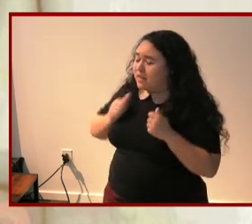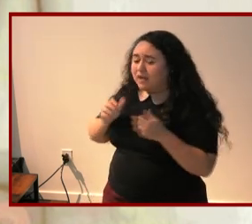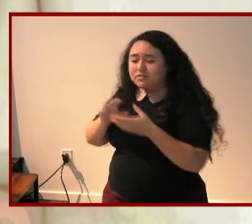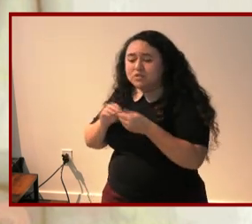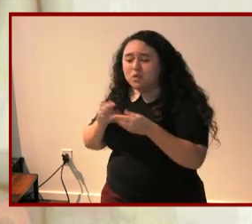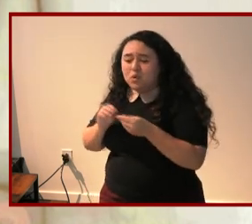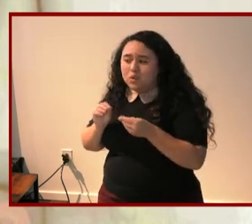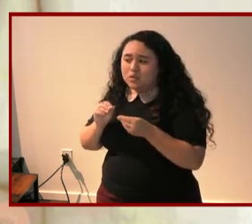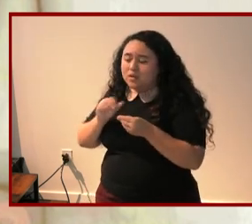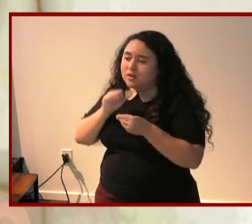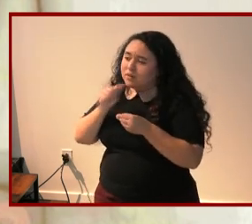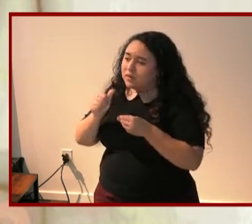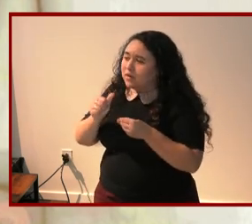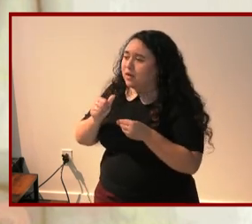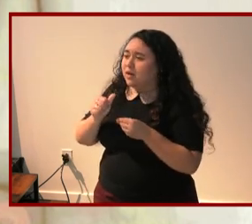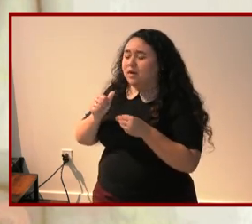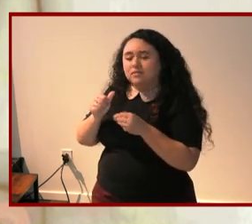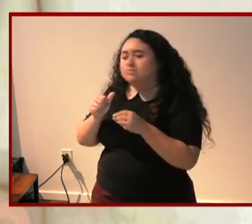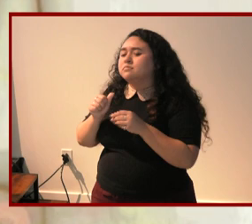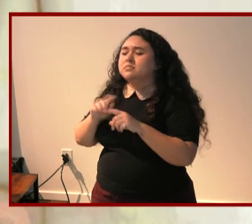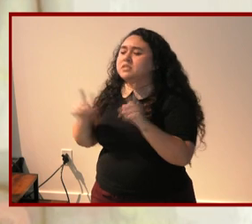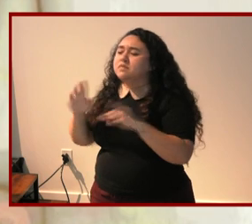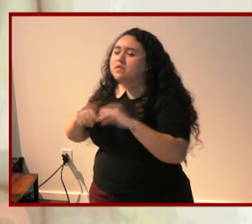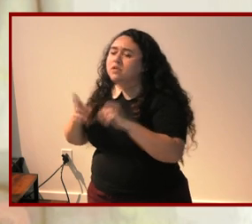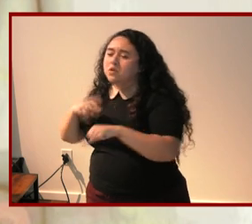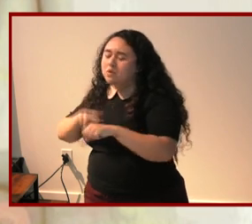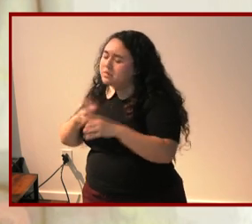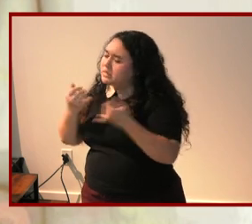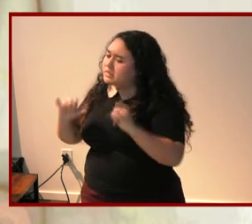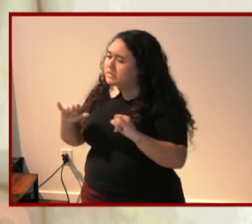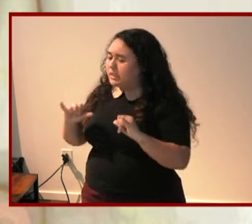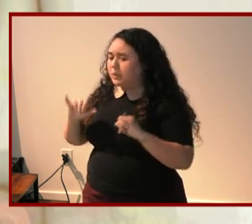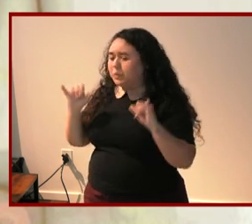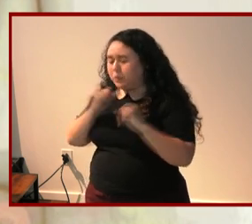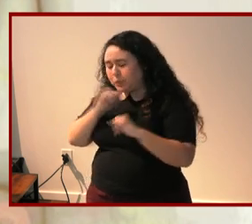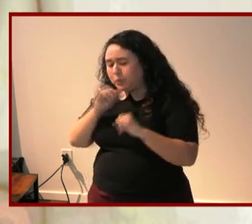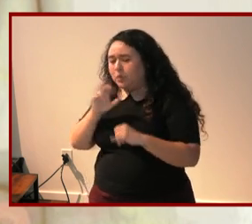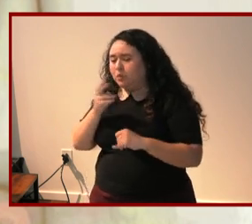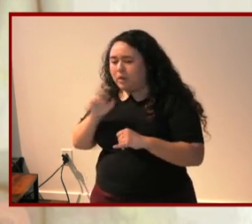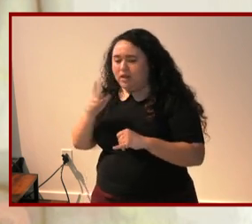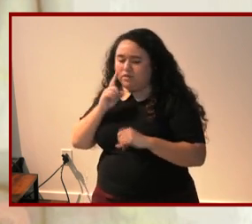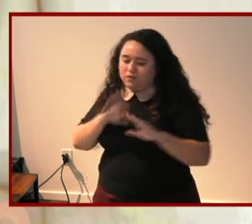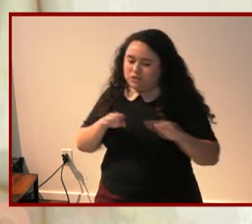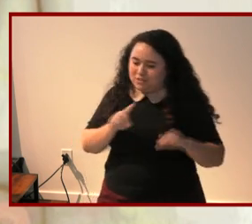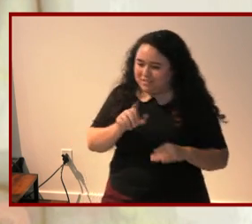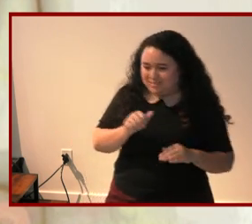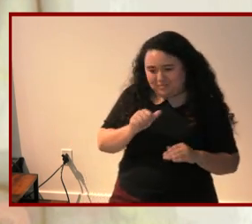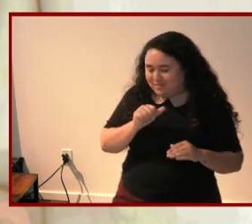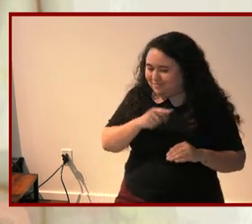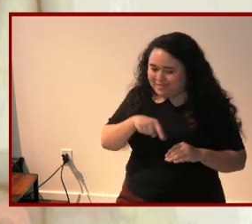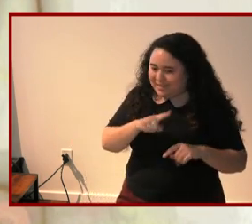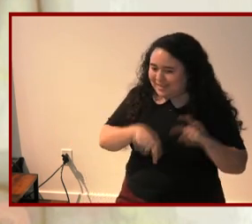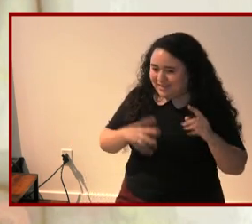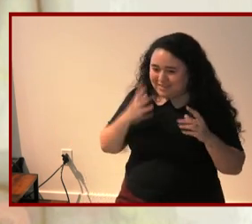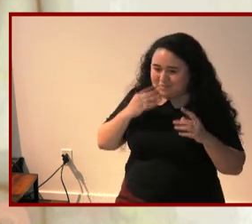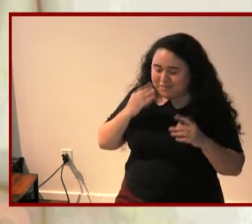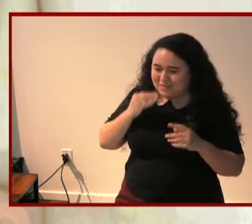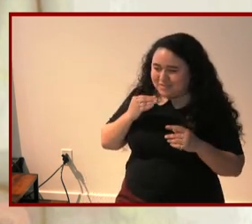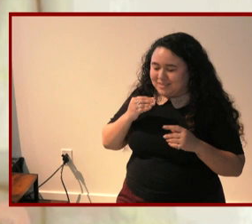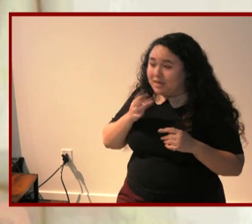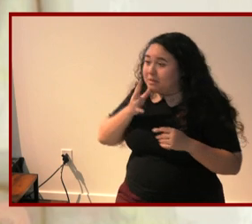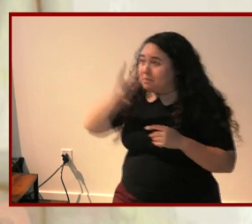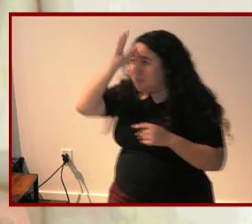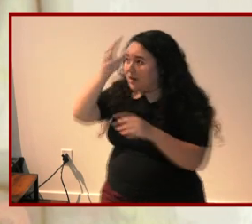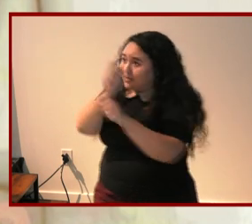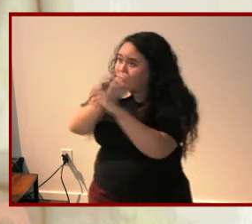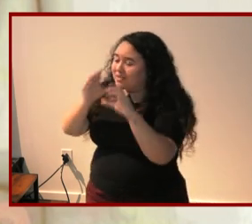are not significant departures from normal parents show that normalcy is a utopia and i see